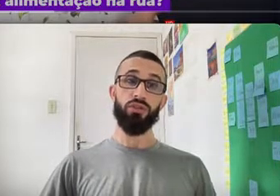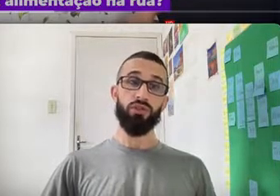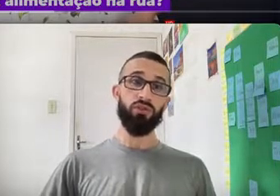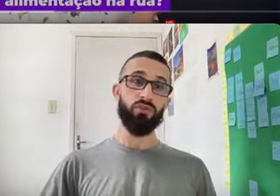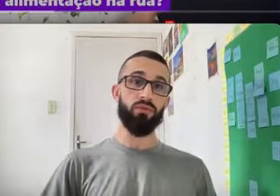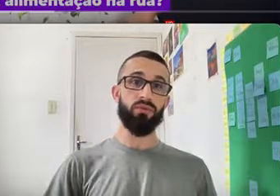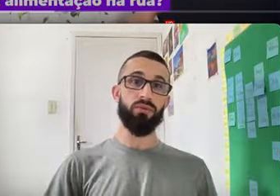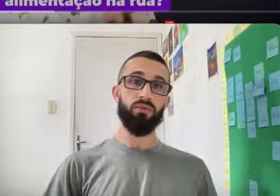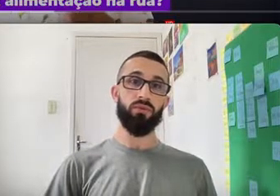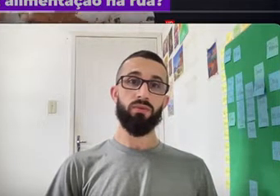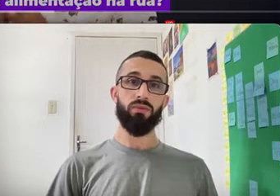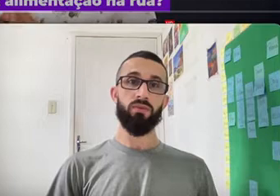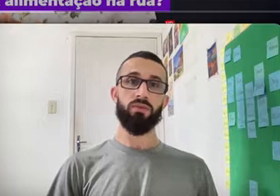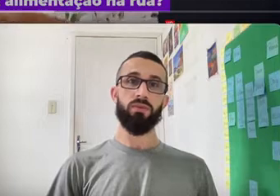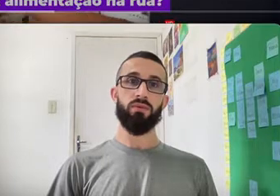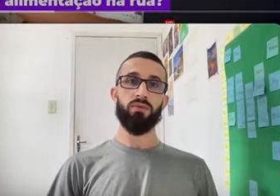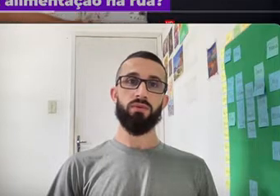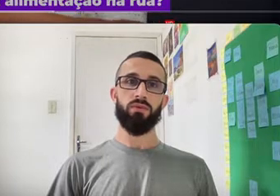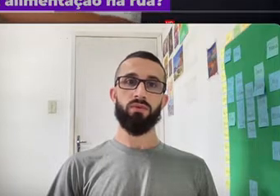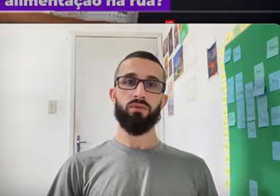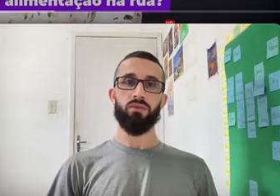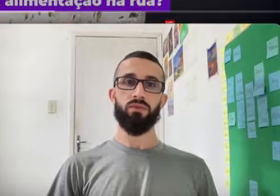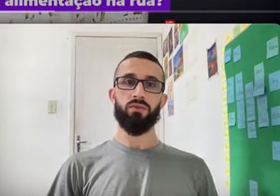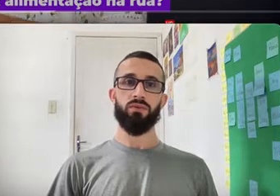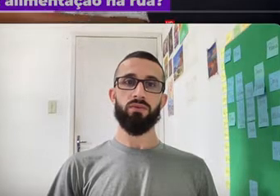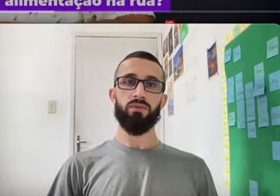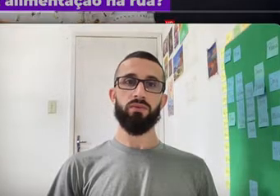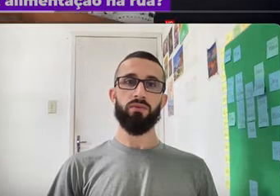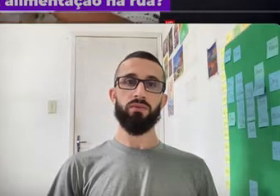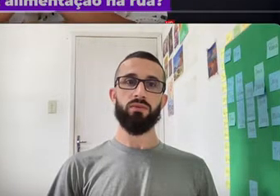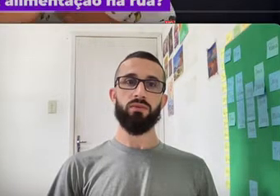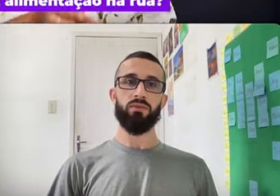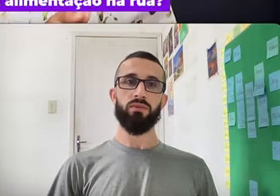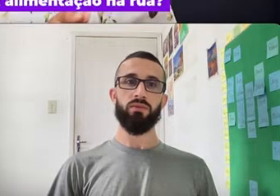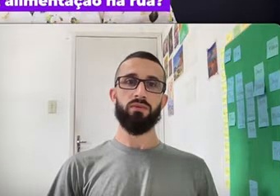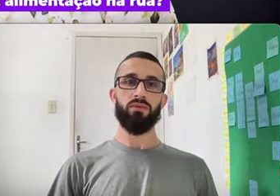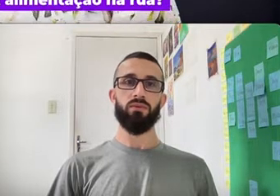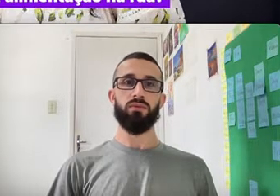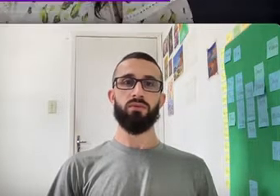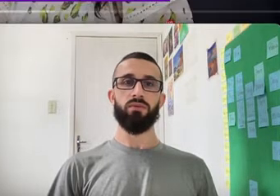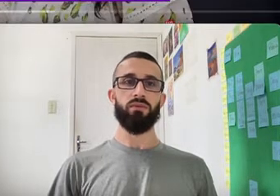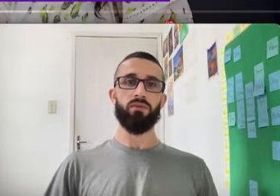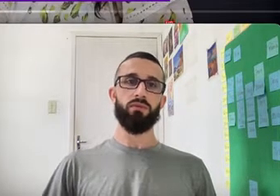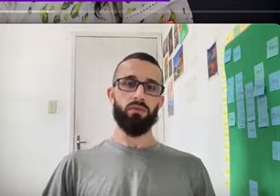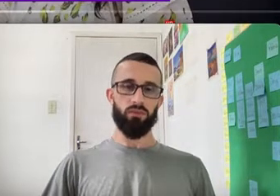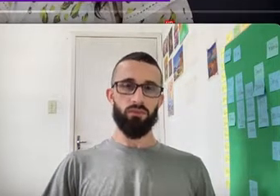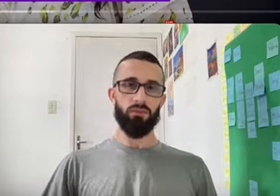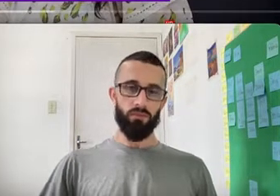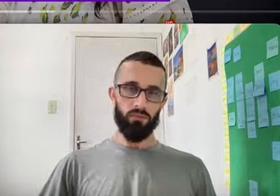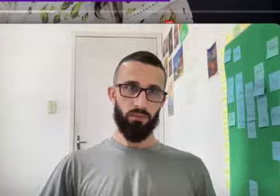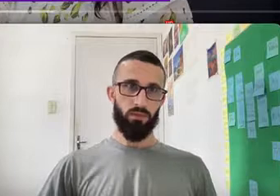Would Do Se Você Achasse 200 Dólares Em Ticket Alimentação Na Rua